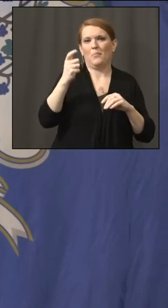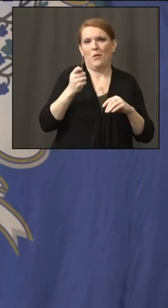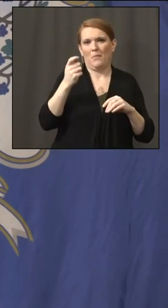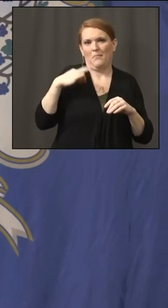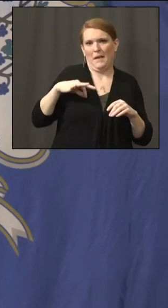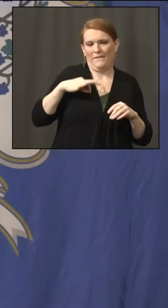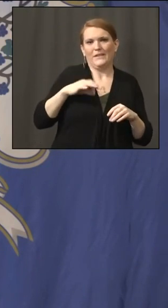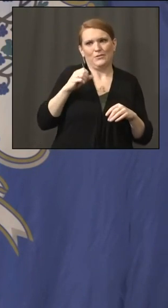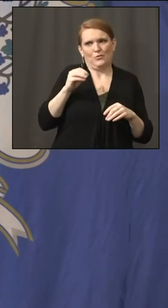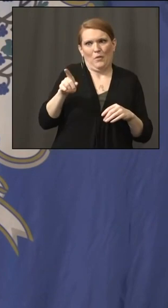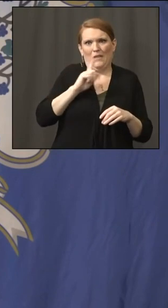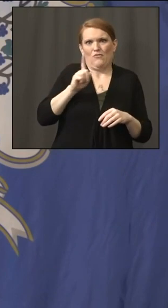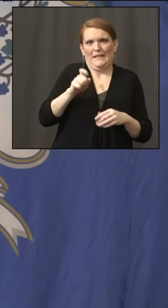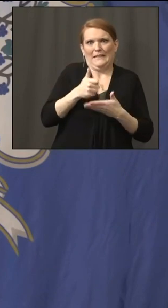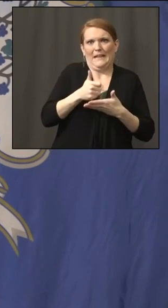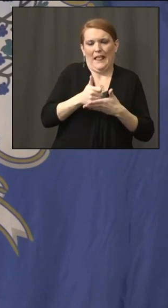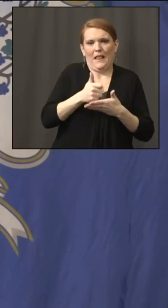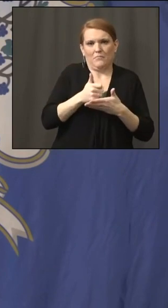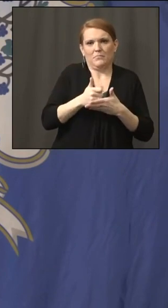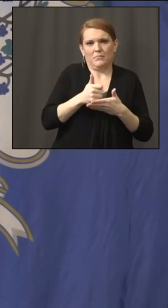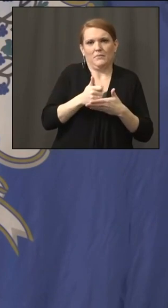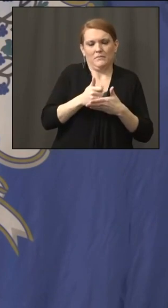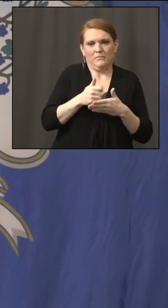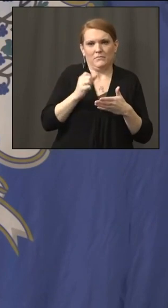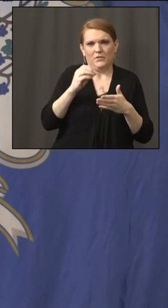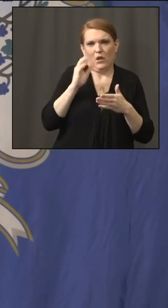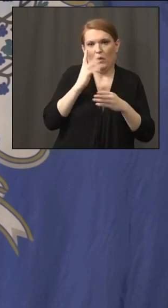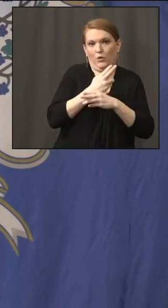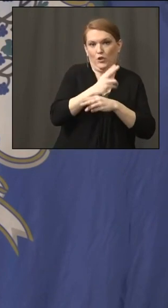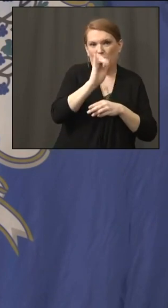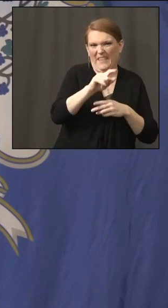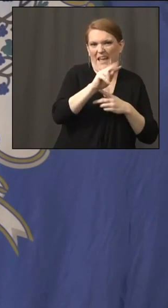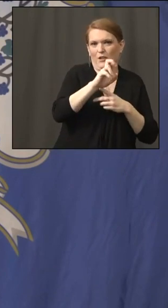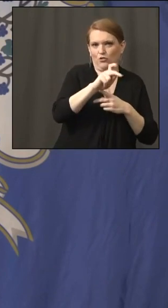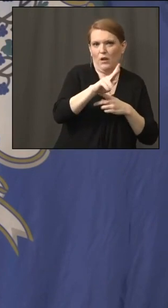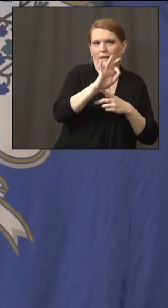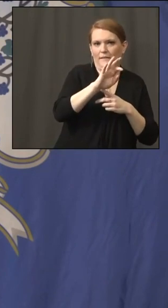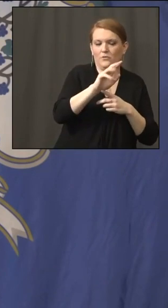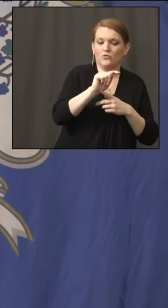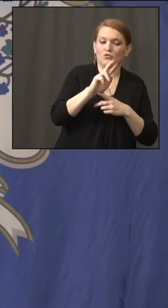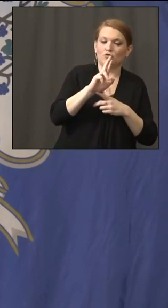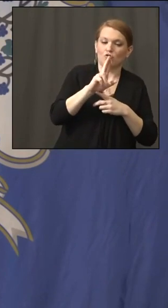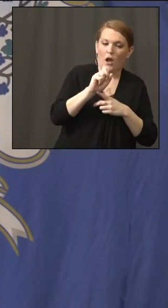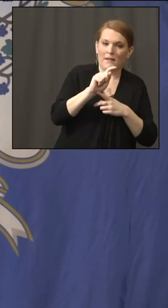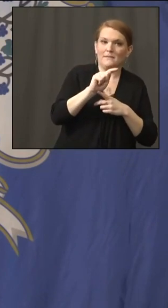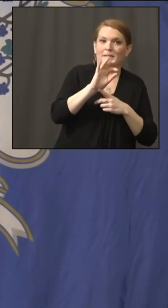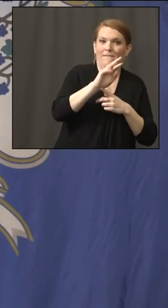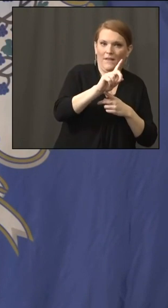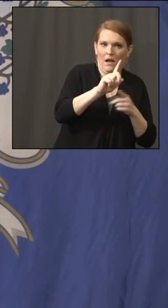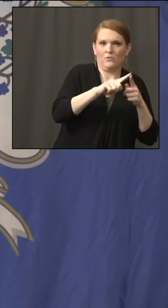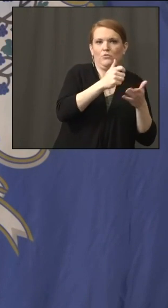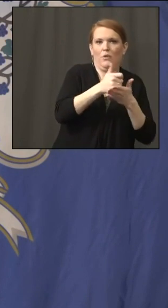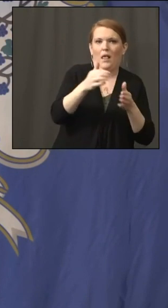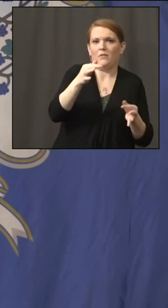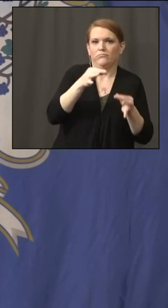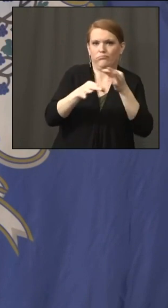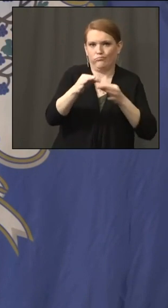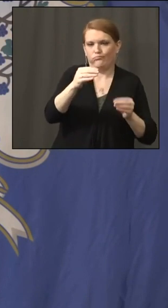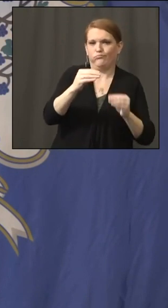So you definitely are going to do that then? Yes. Okay. And sorry to keep